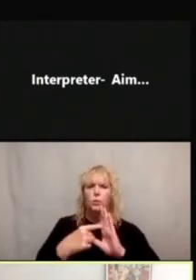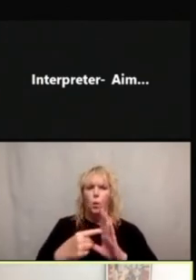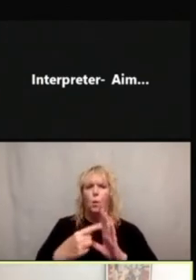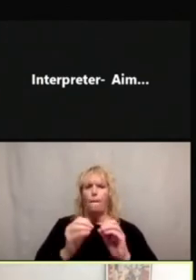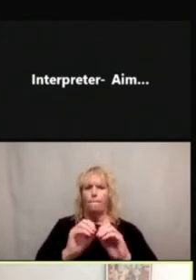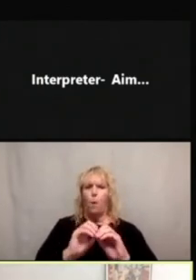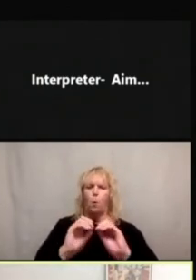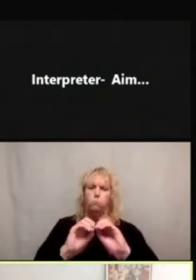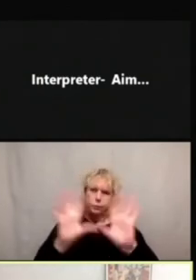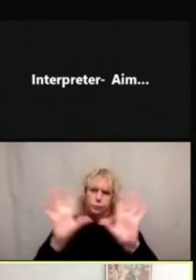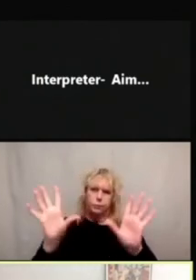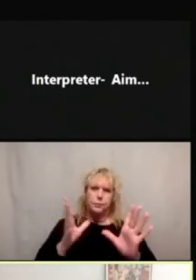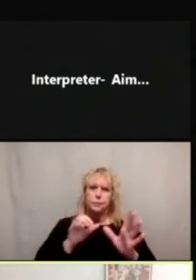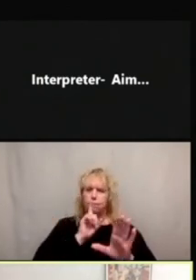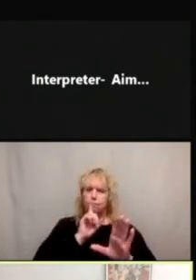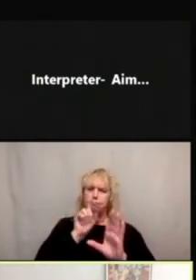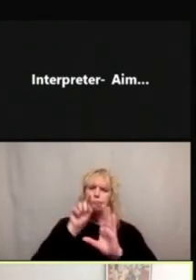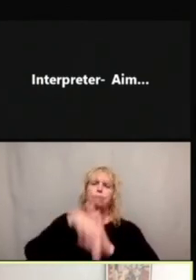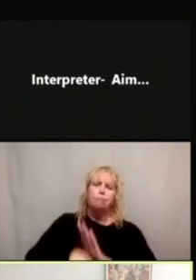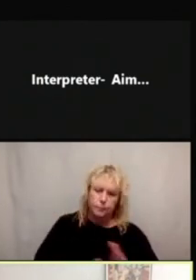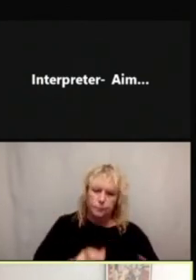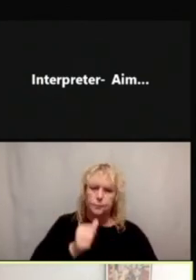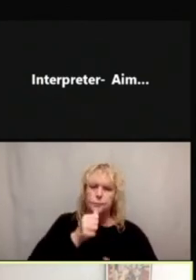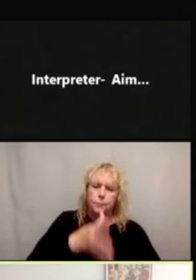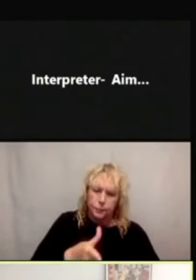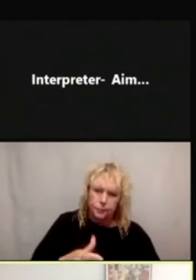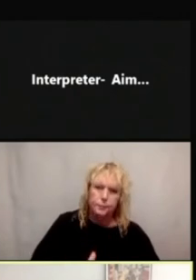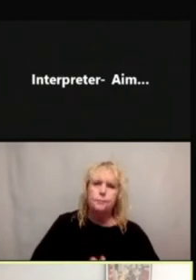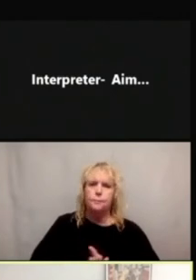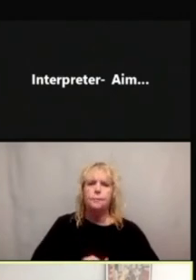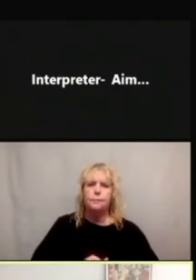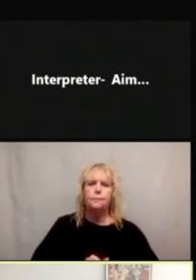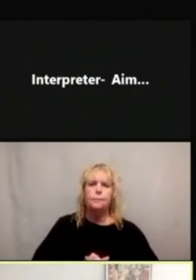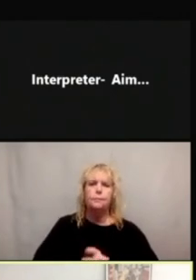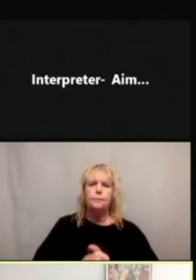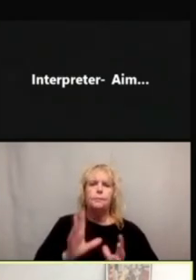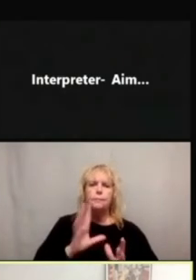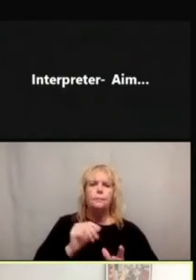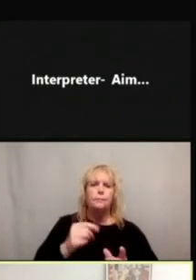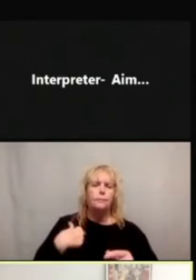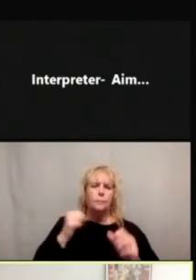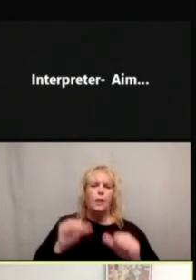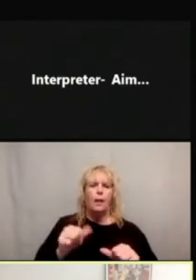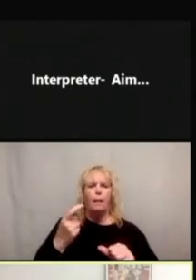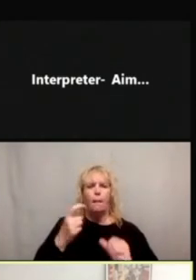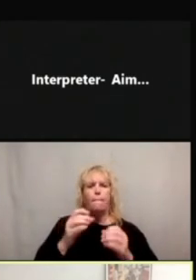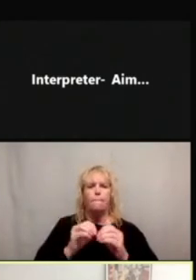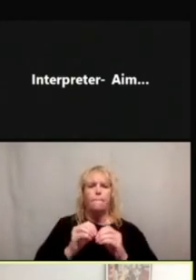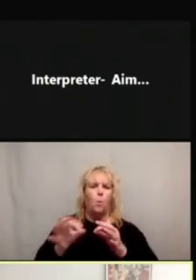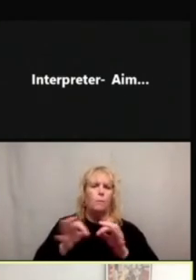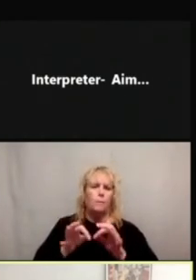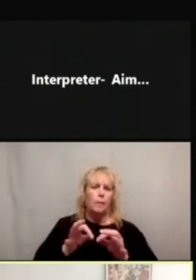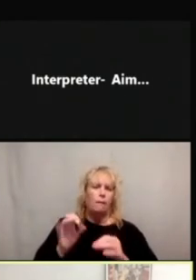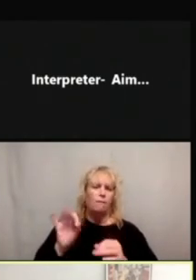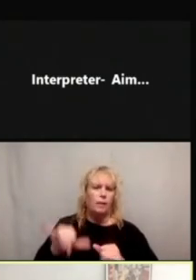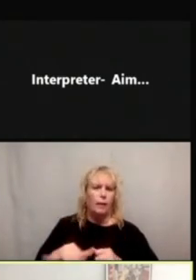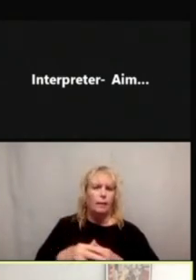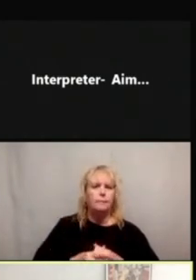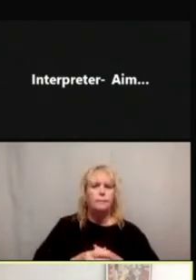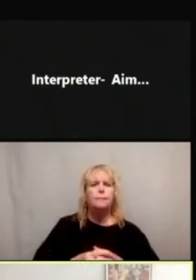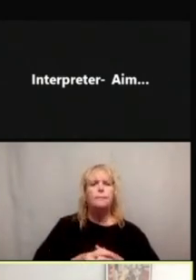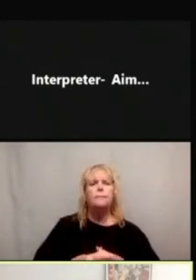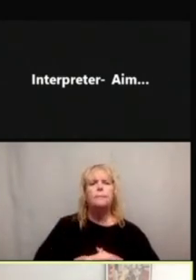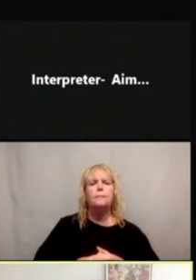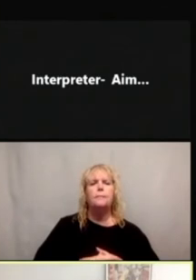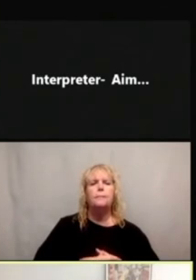literal representation of vomiting. And we'll get into a little bit more detail on that in this next slide.